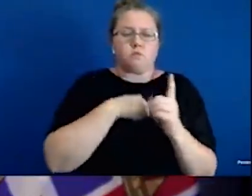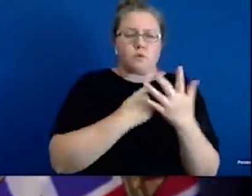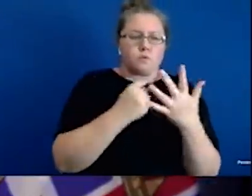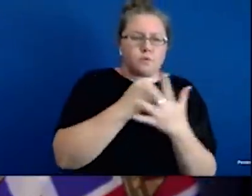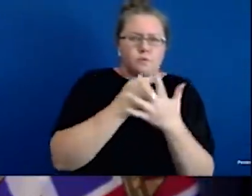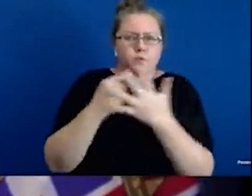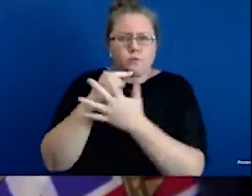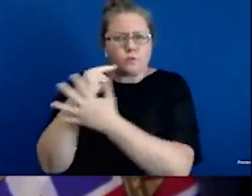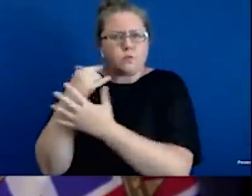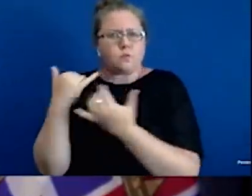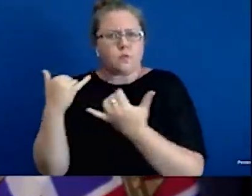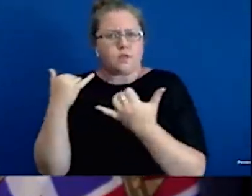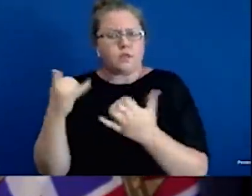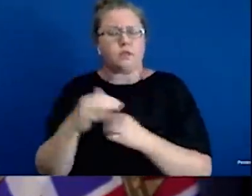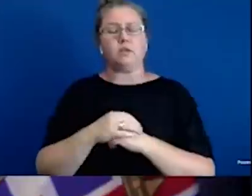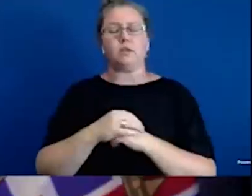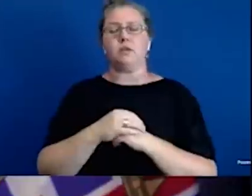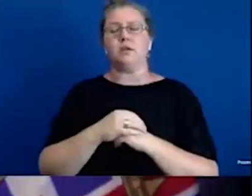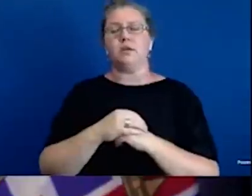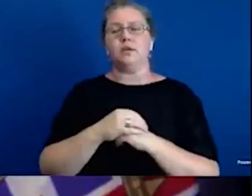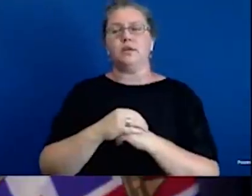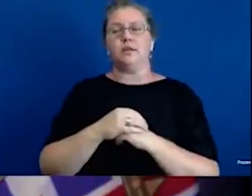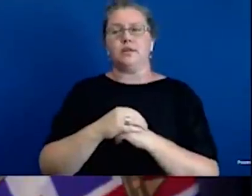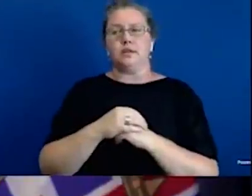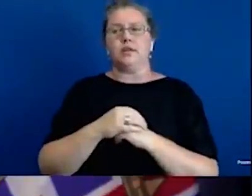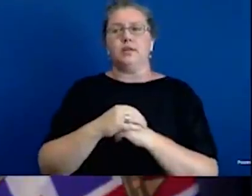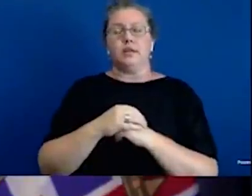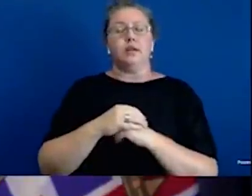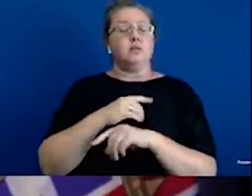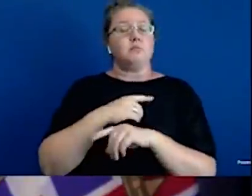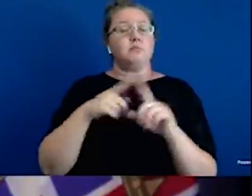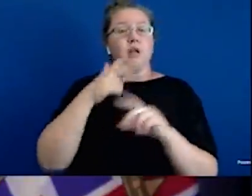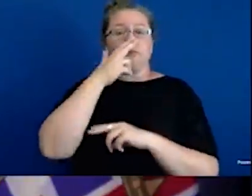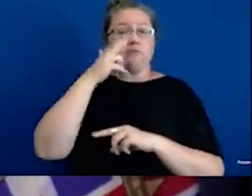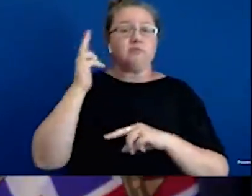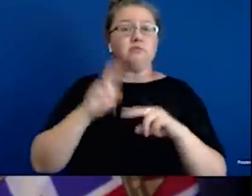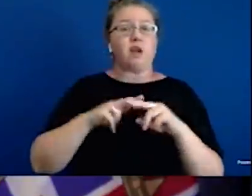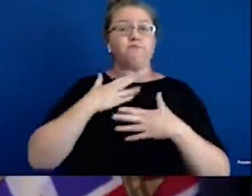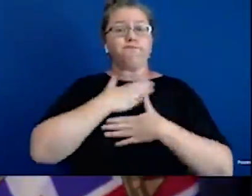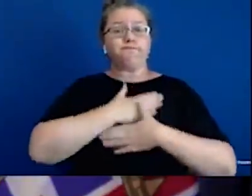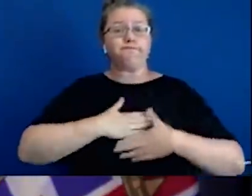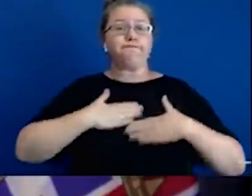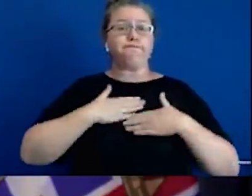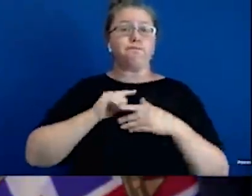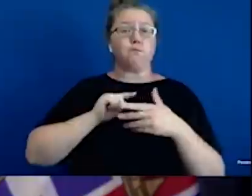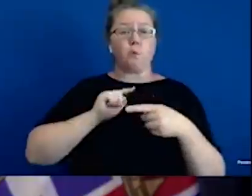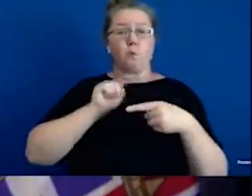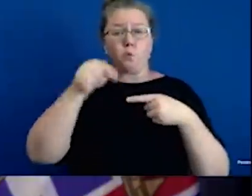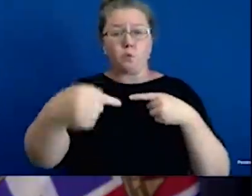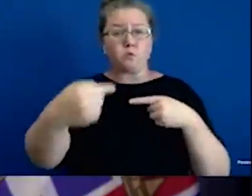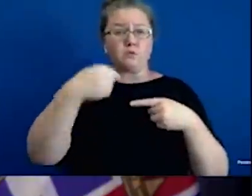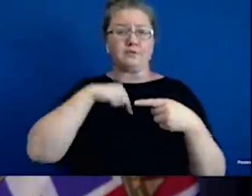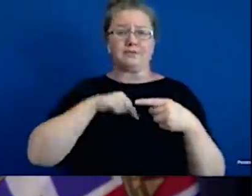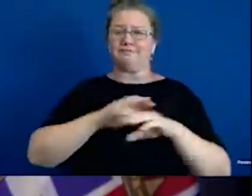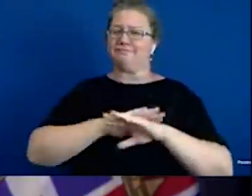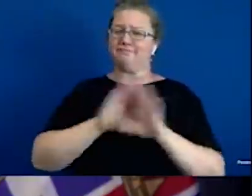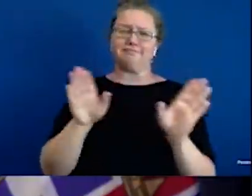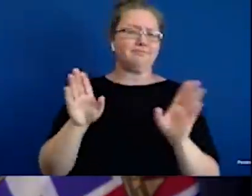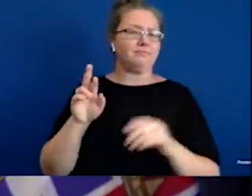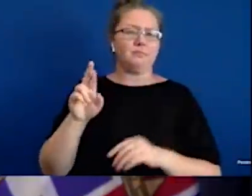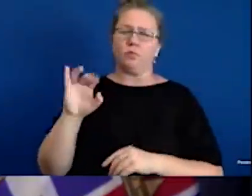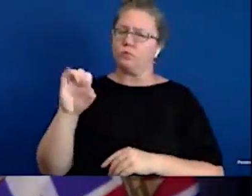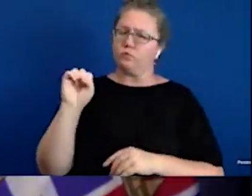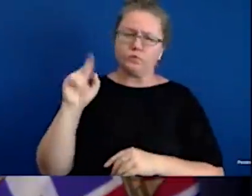at that, but we still very much believe that visiting for recreational reasons